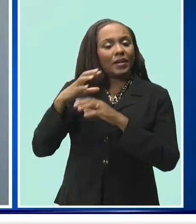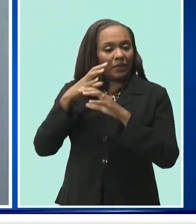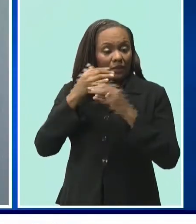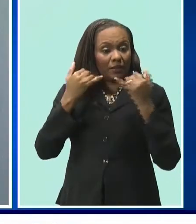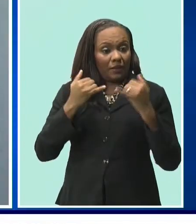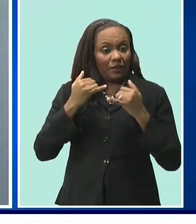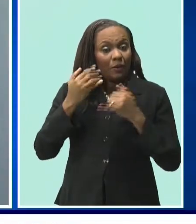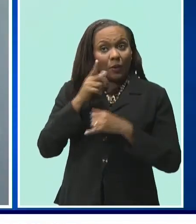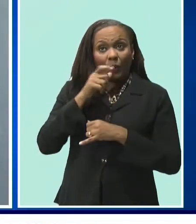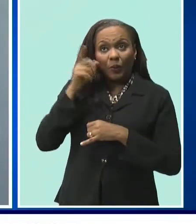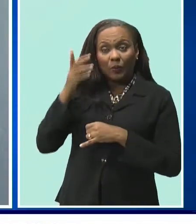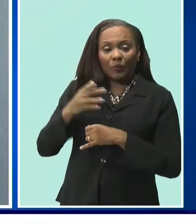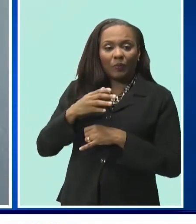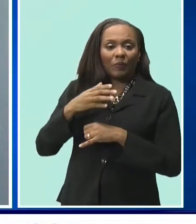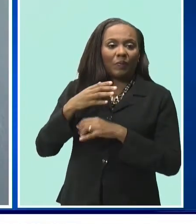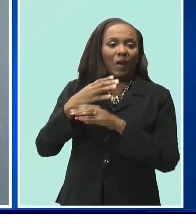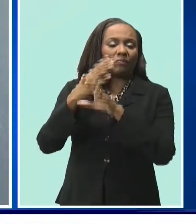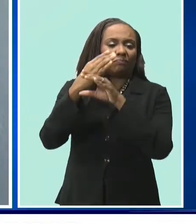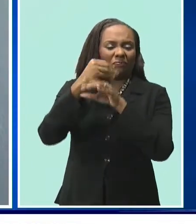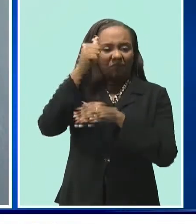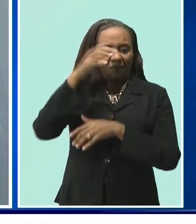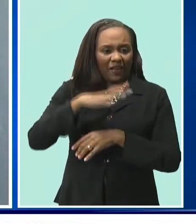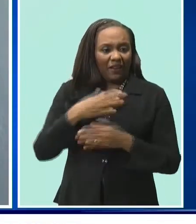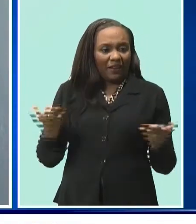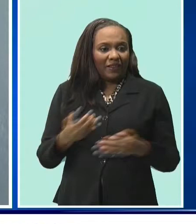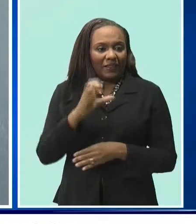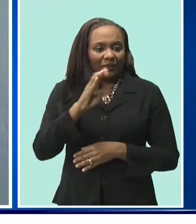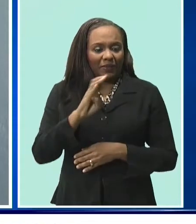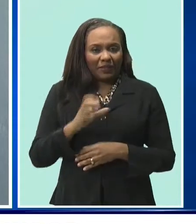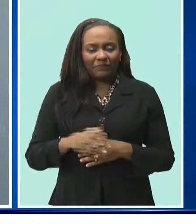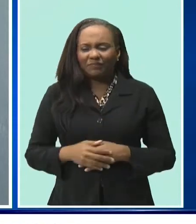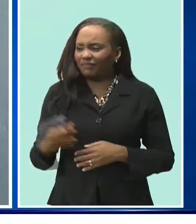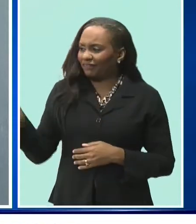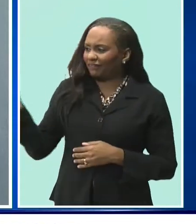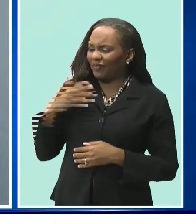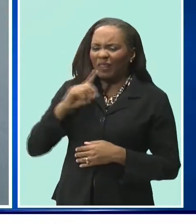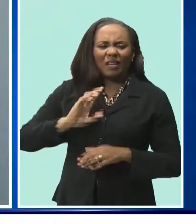COVID-19, it's really challenging and everything, but the work still has to be done.